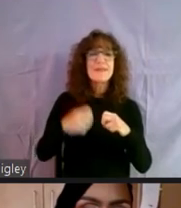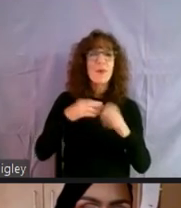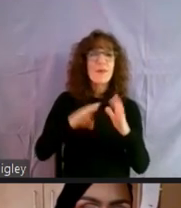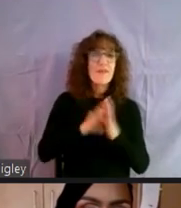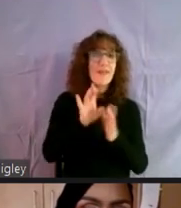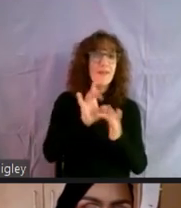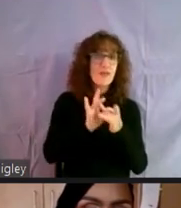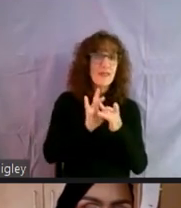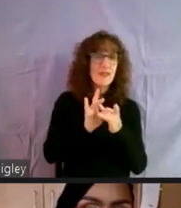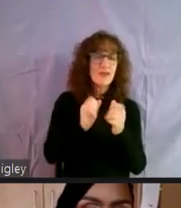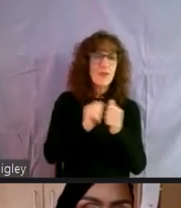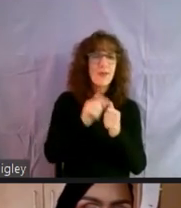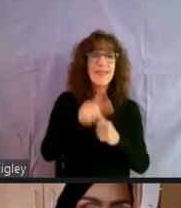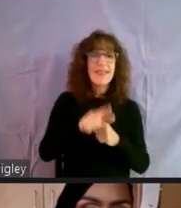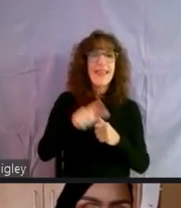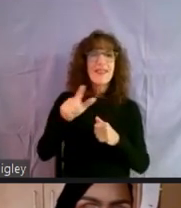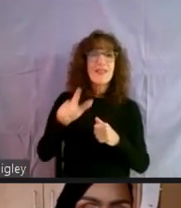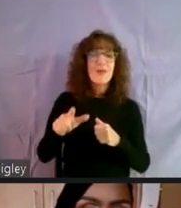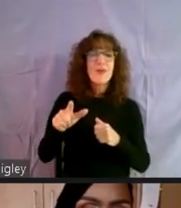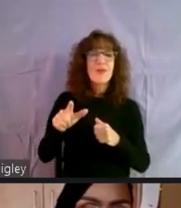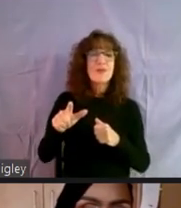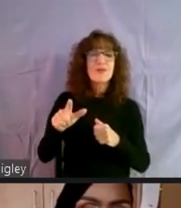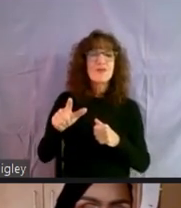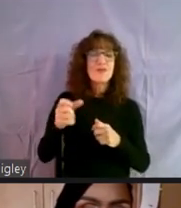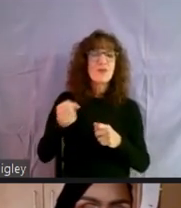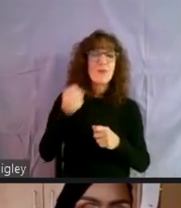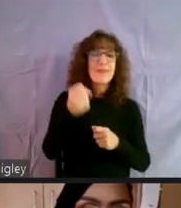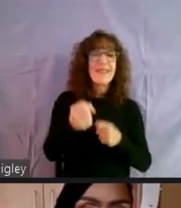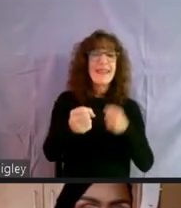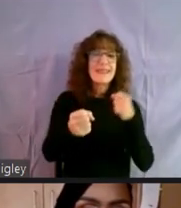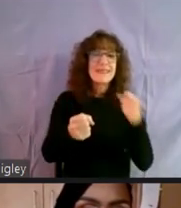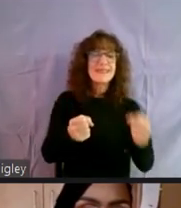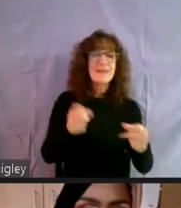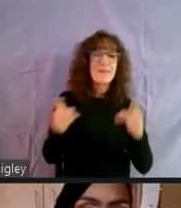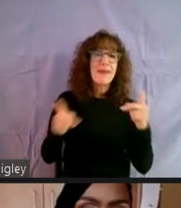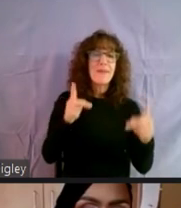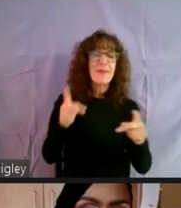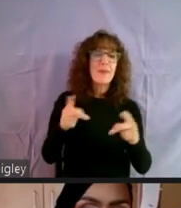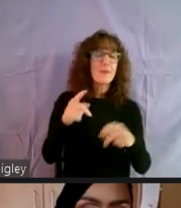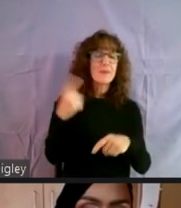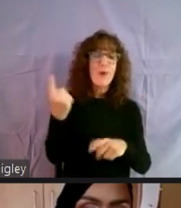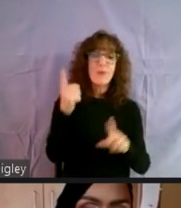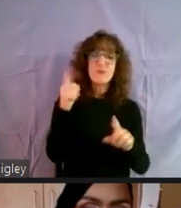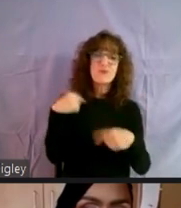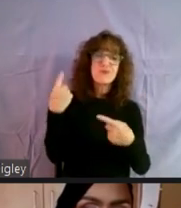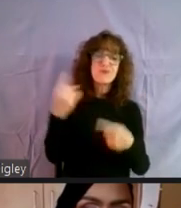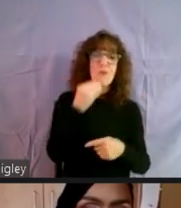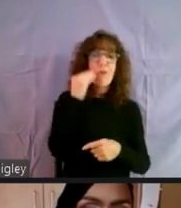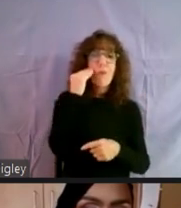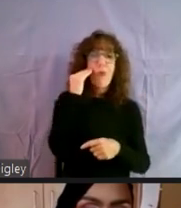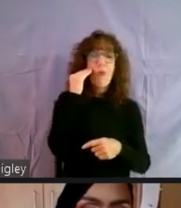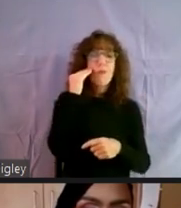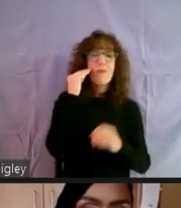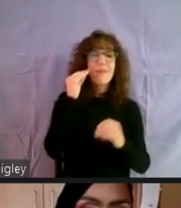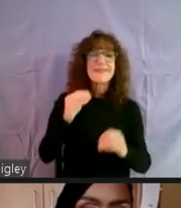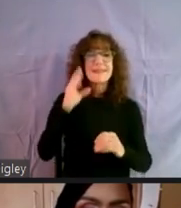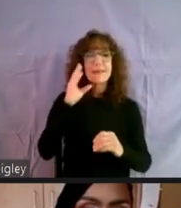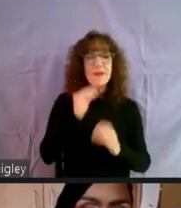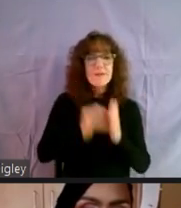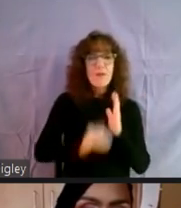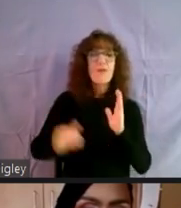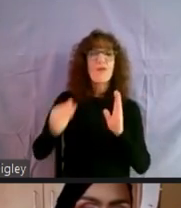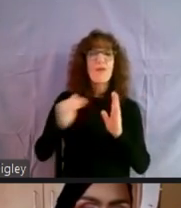relationships with landlords in order to place our chronically homeless persons who've experienced homeless for a number of times into housing